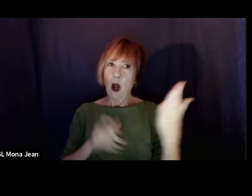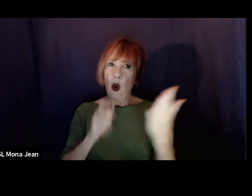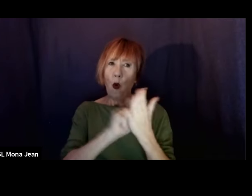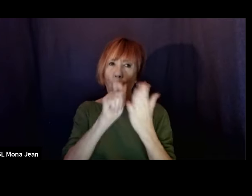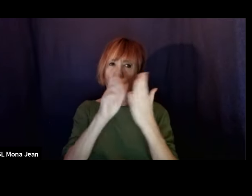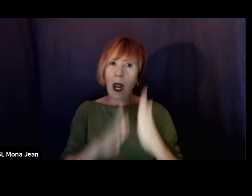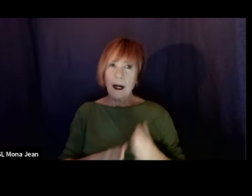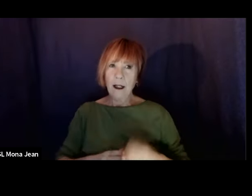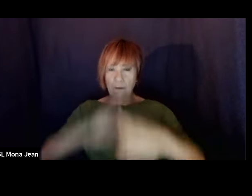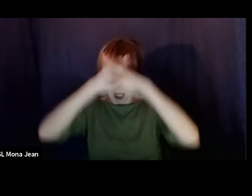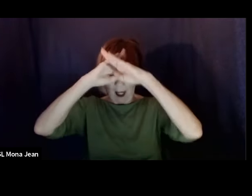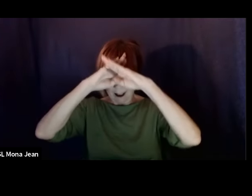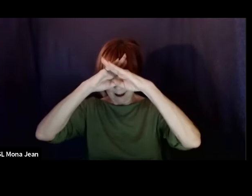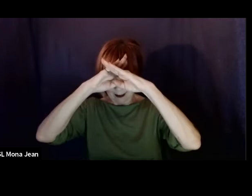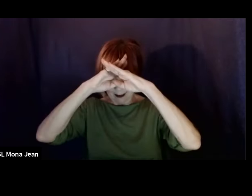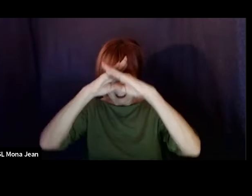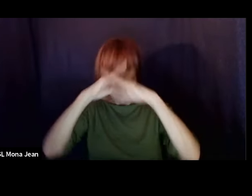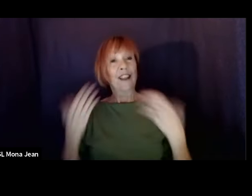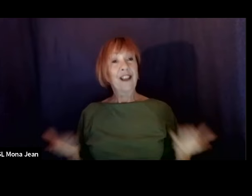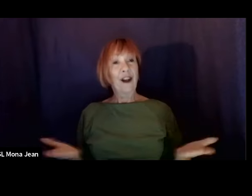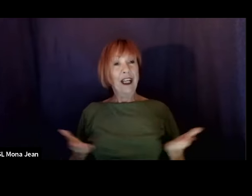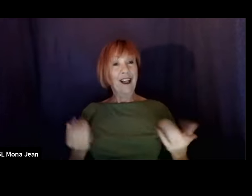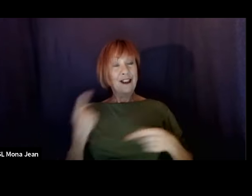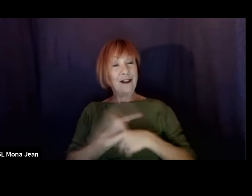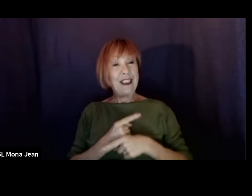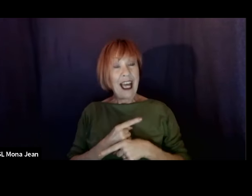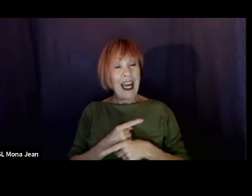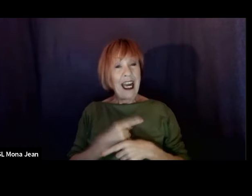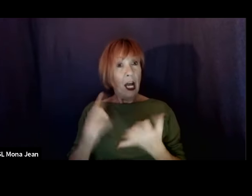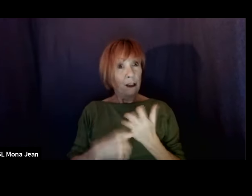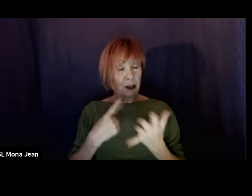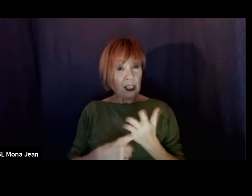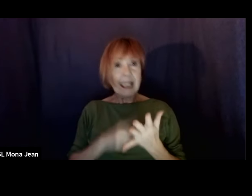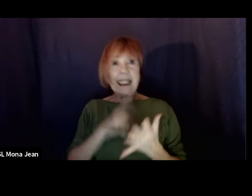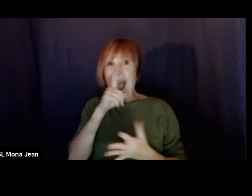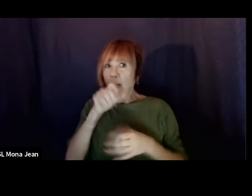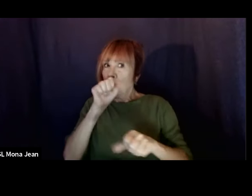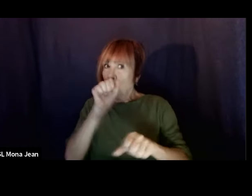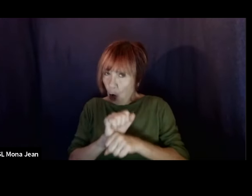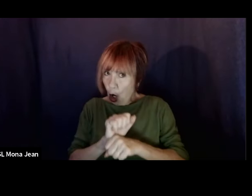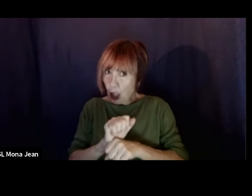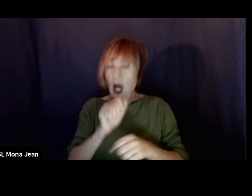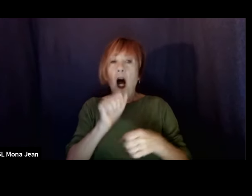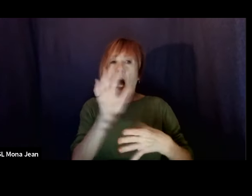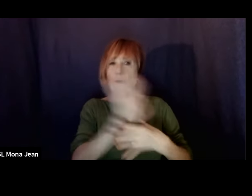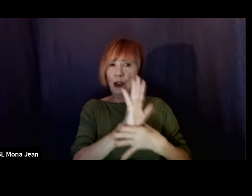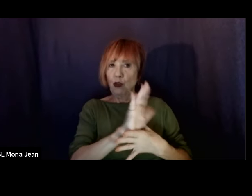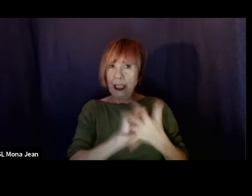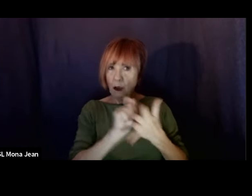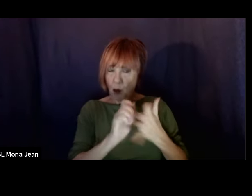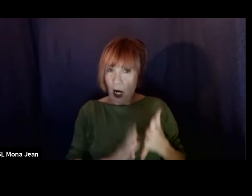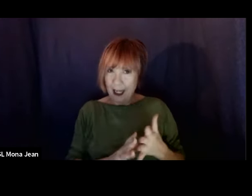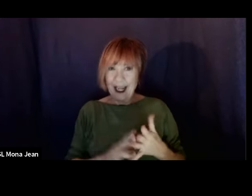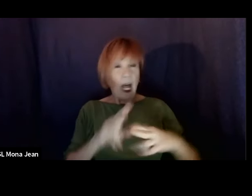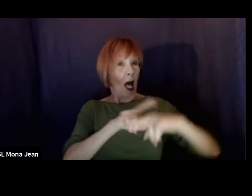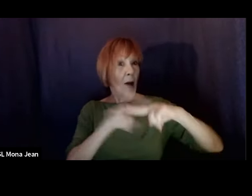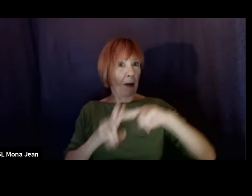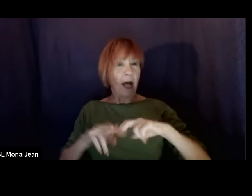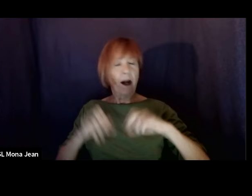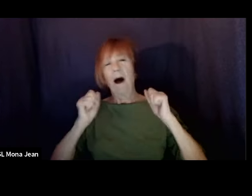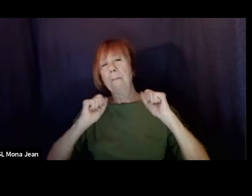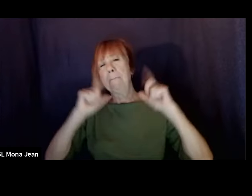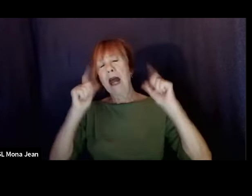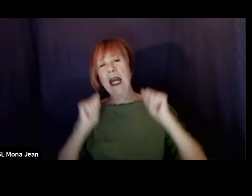Here with me today to talk about the actual work of screenwriting is a panel of amazing screenwriters and TV writers,